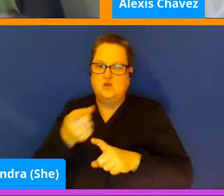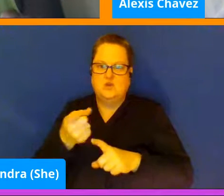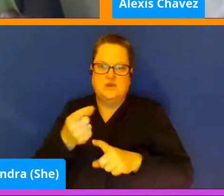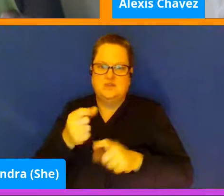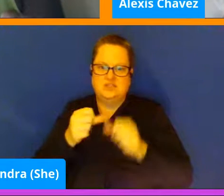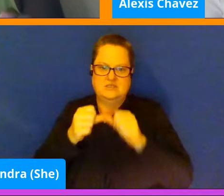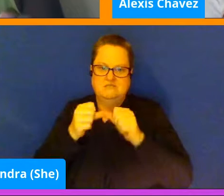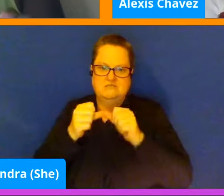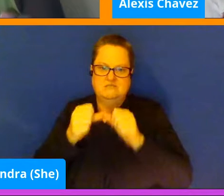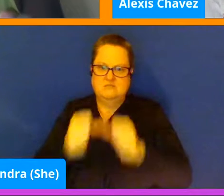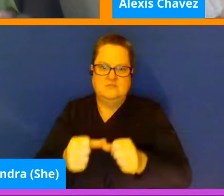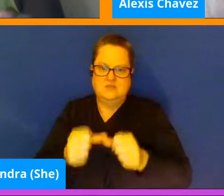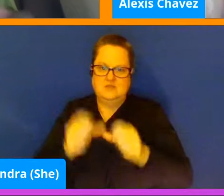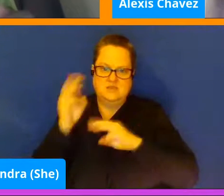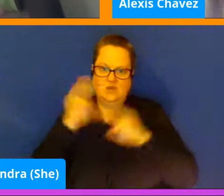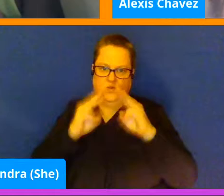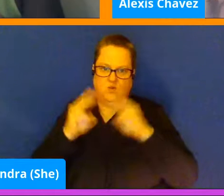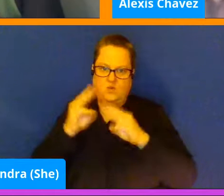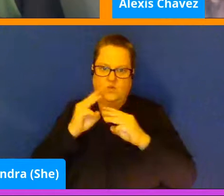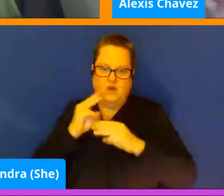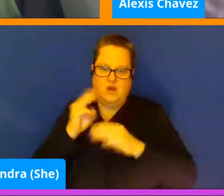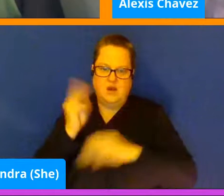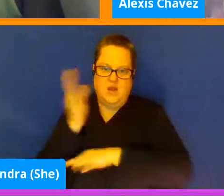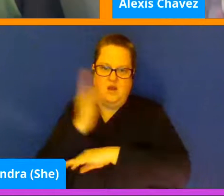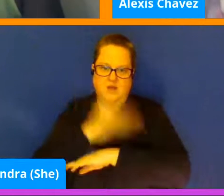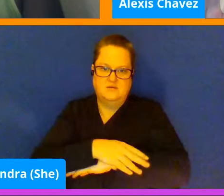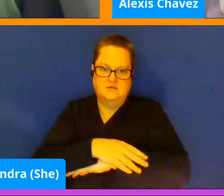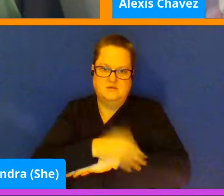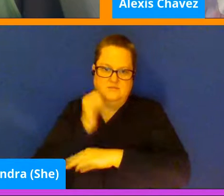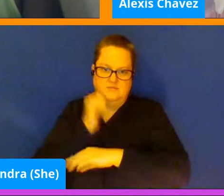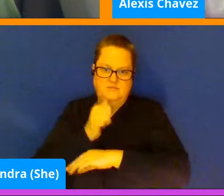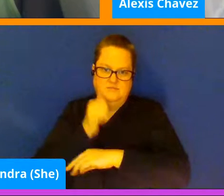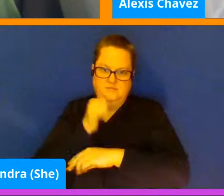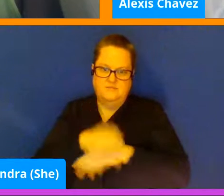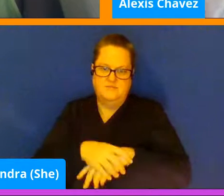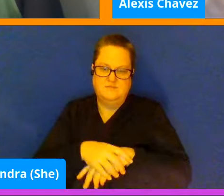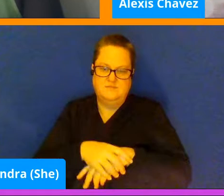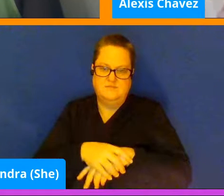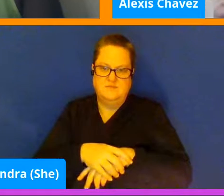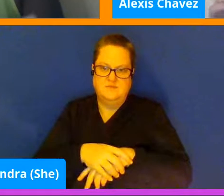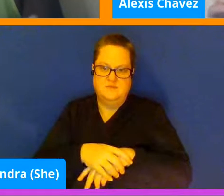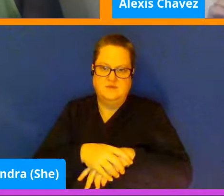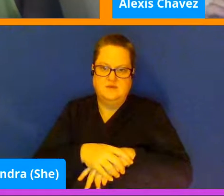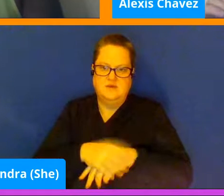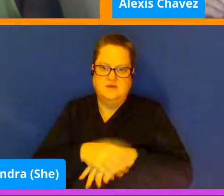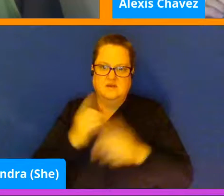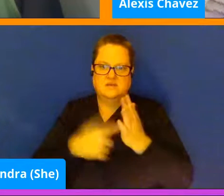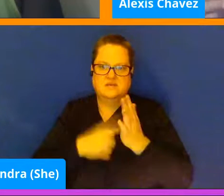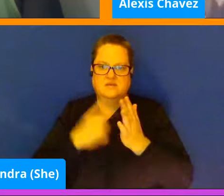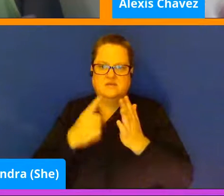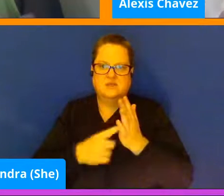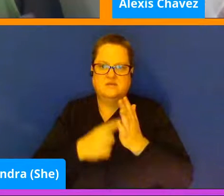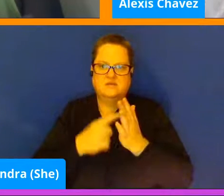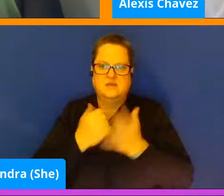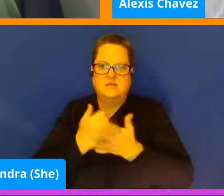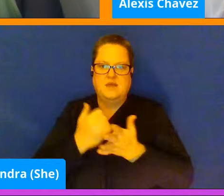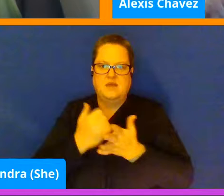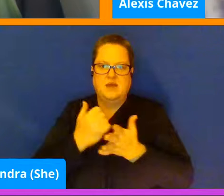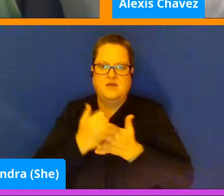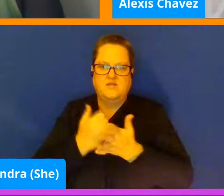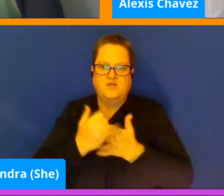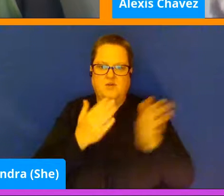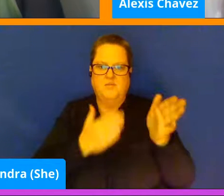You know, sometimes it actually can be helpful to strategize planned.